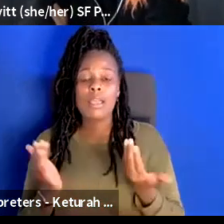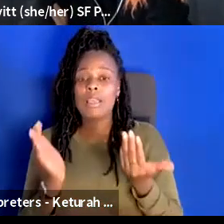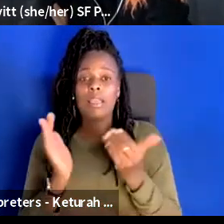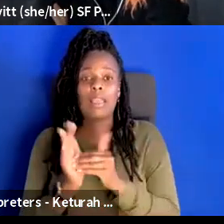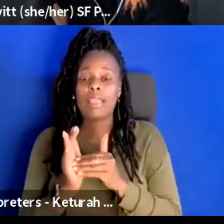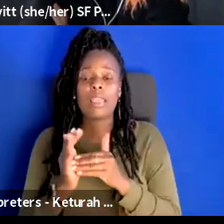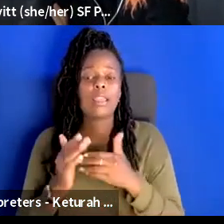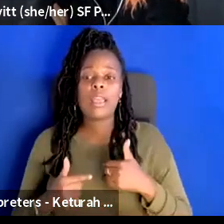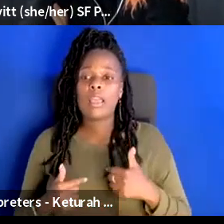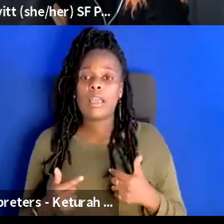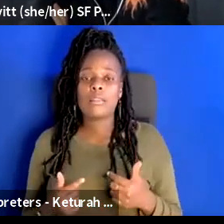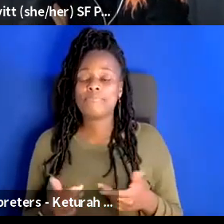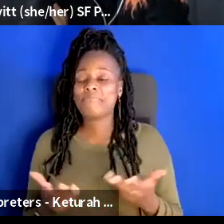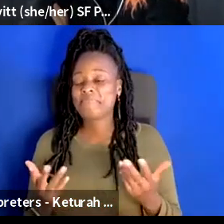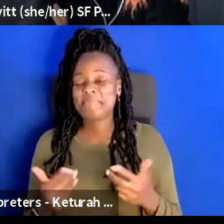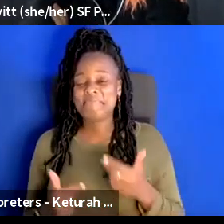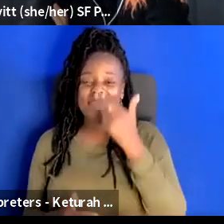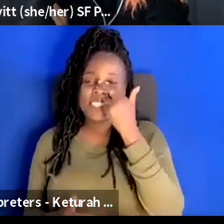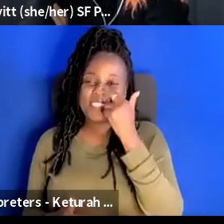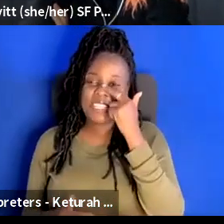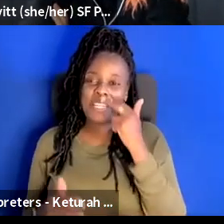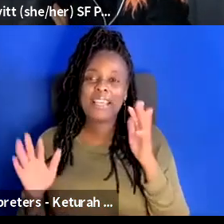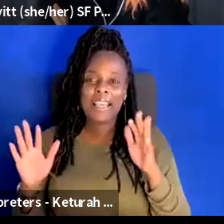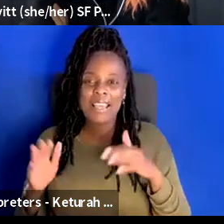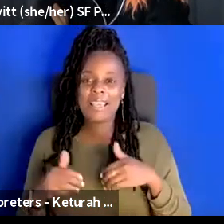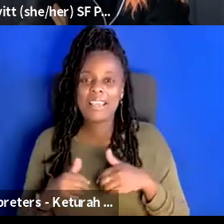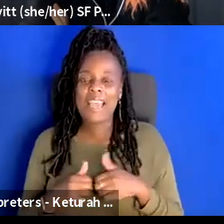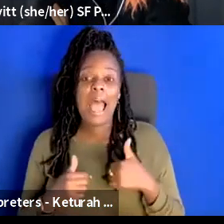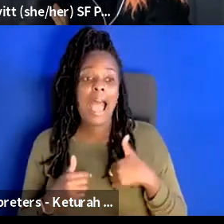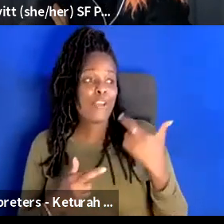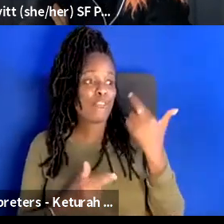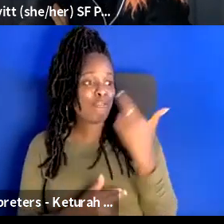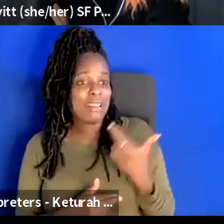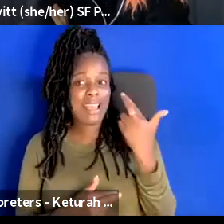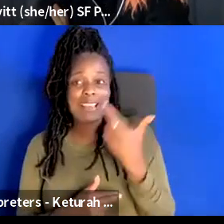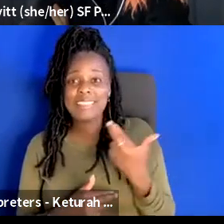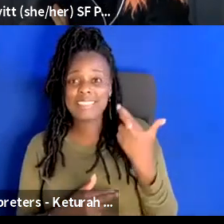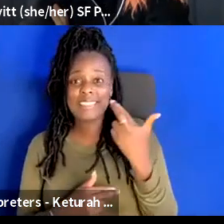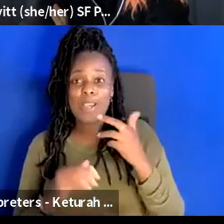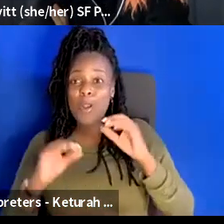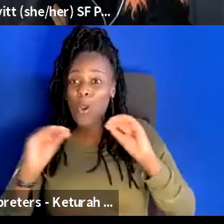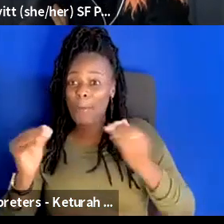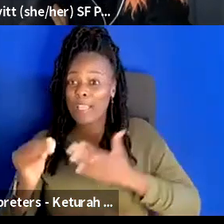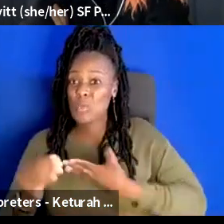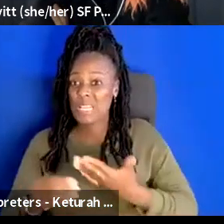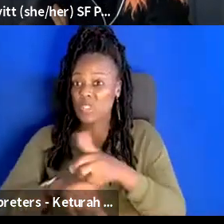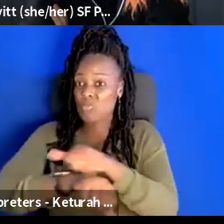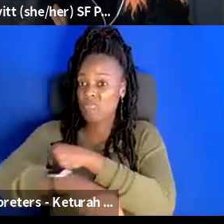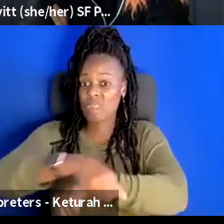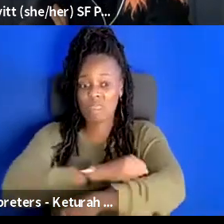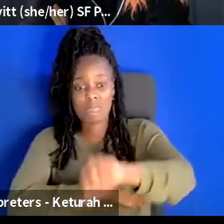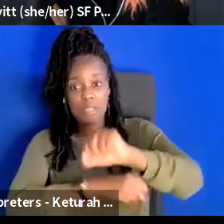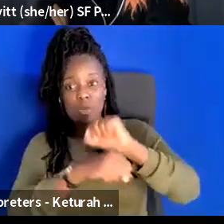really uh discovered is that nobody is really willing to do that work right